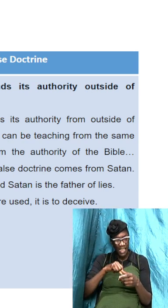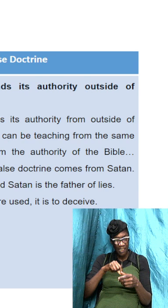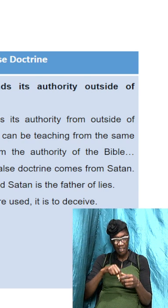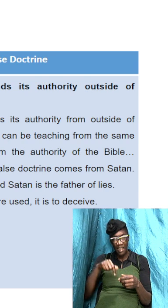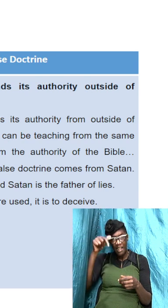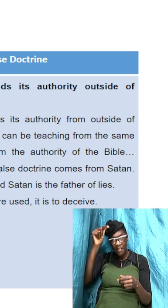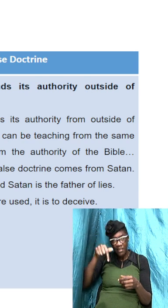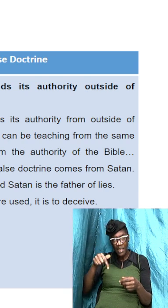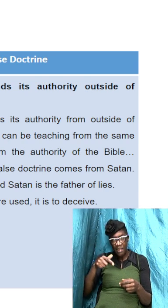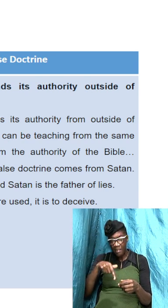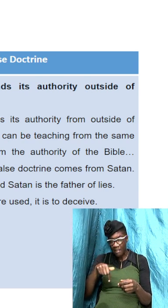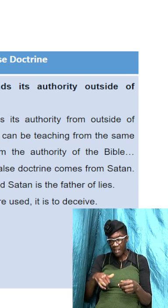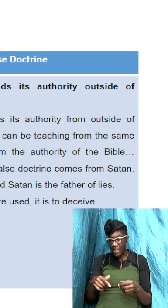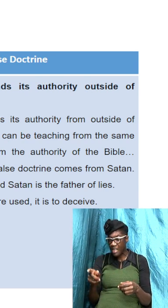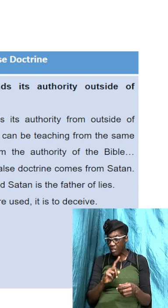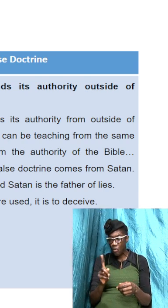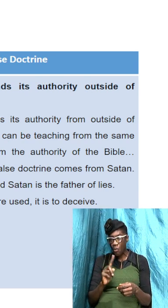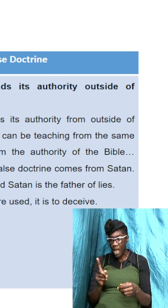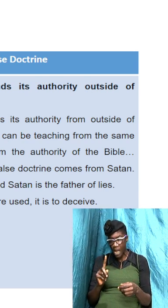is where